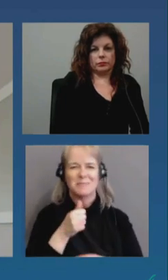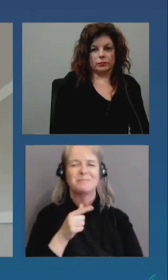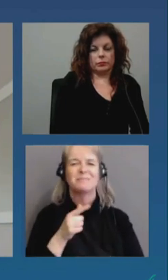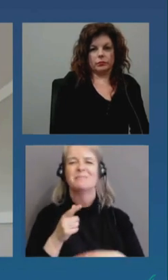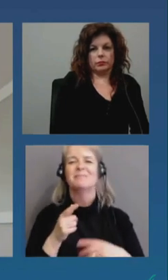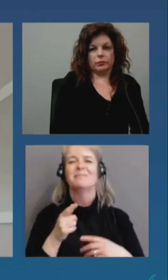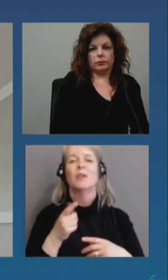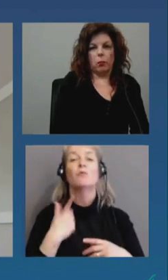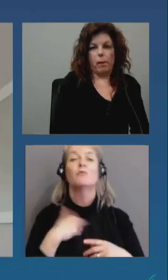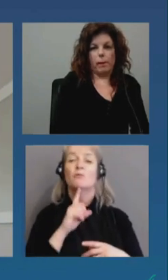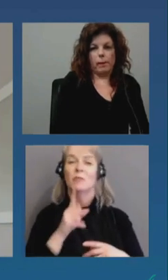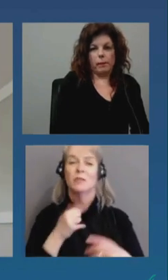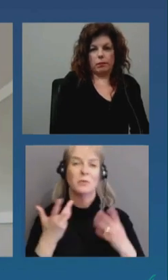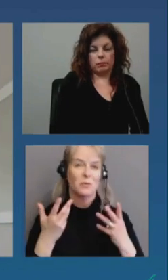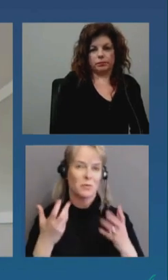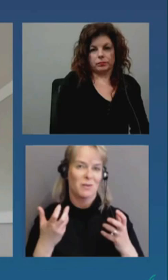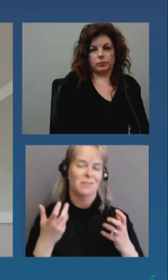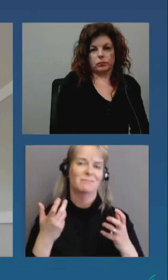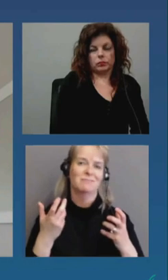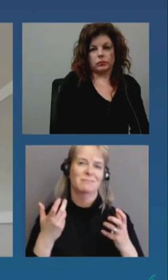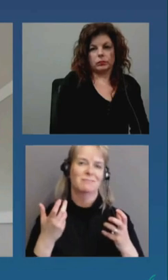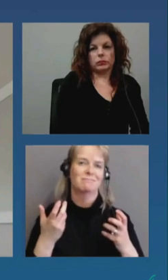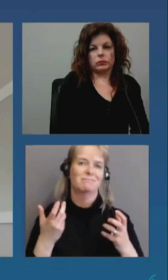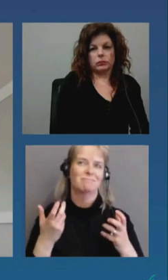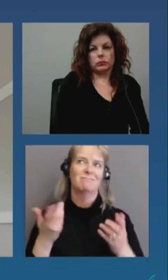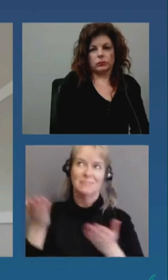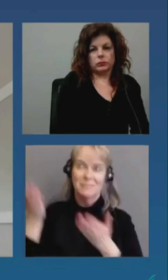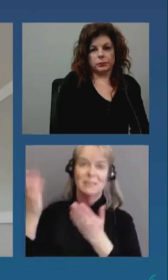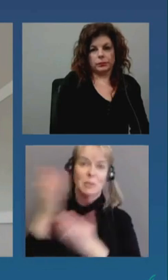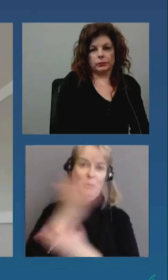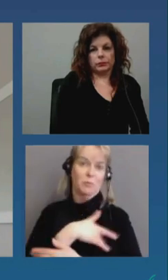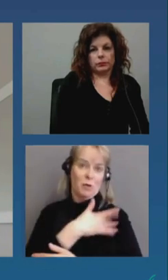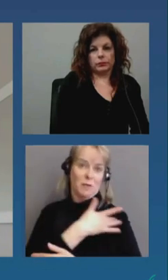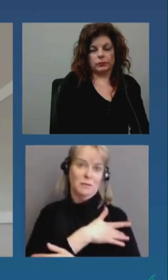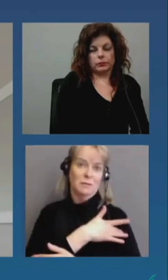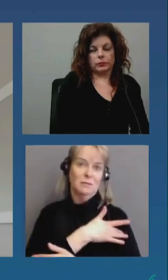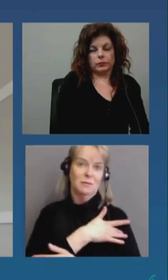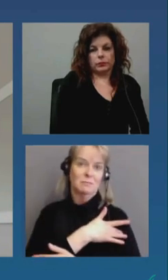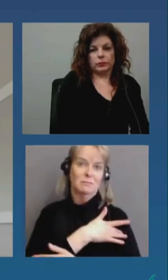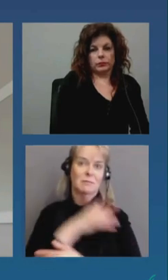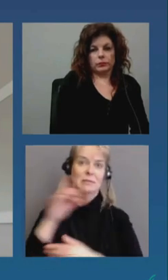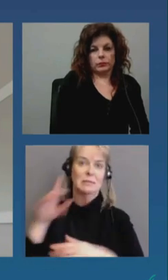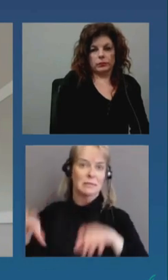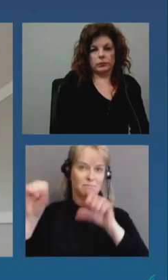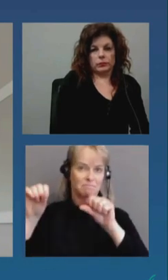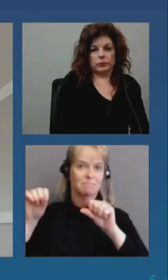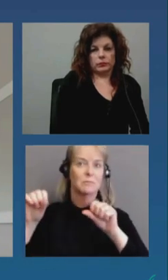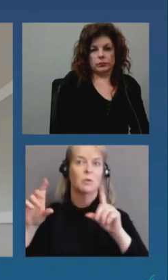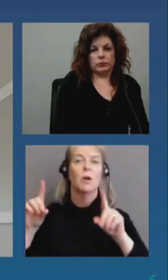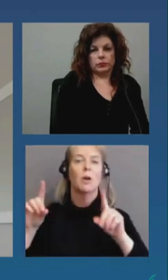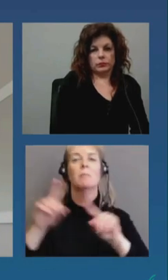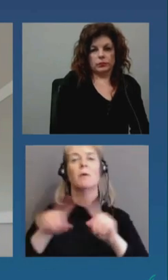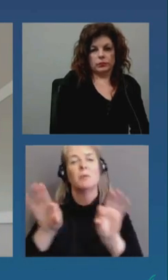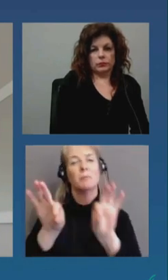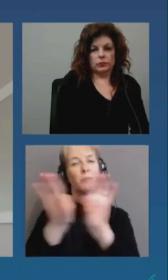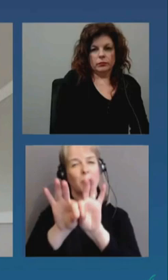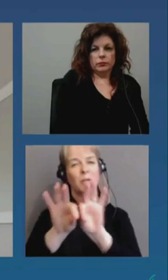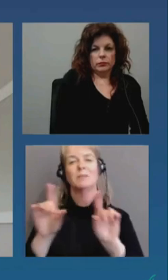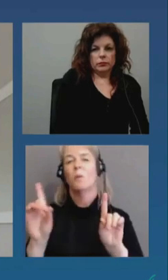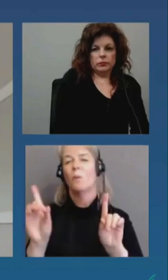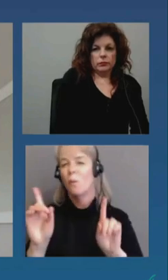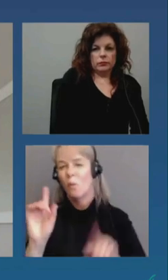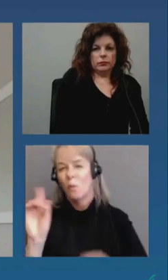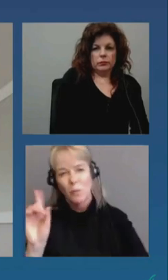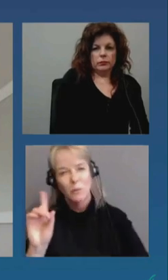more places in the province so i would say it's most important for the places where covid is rising rapidly